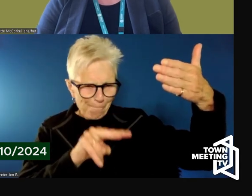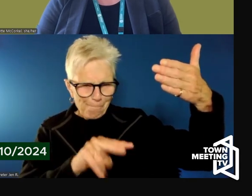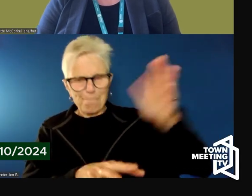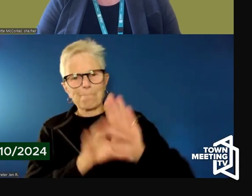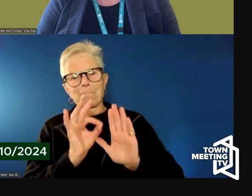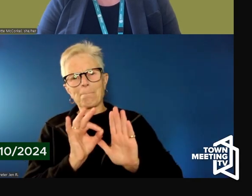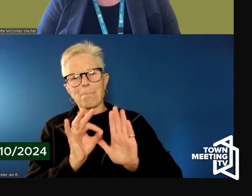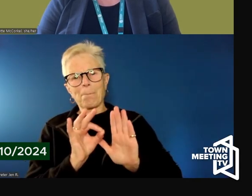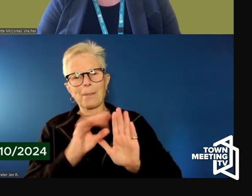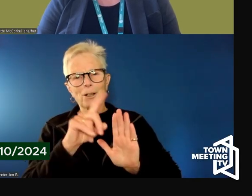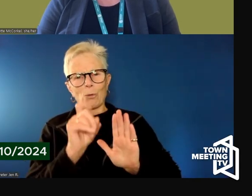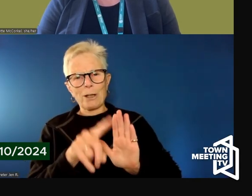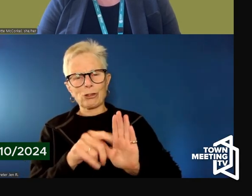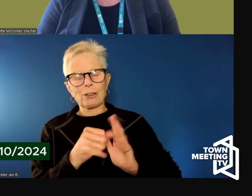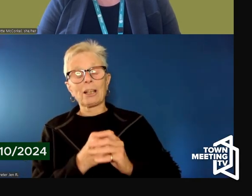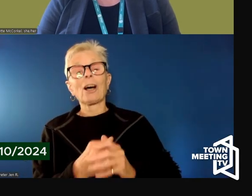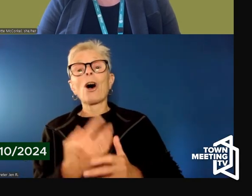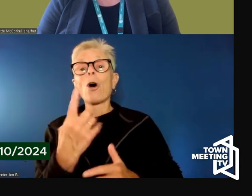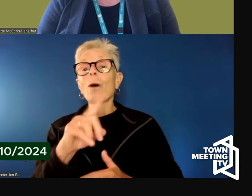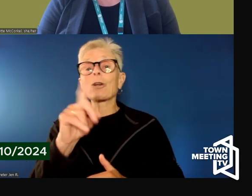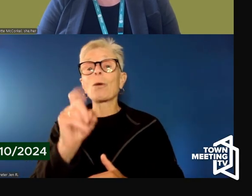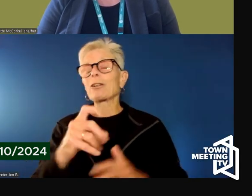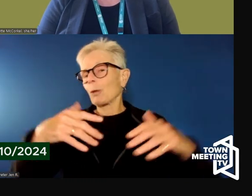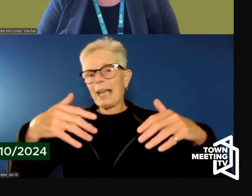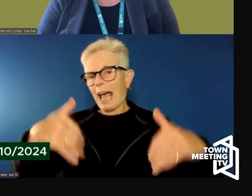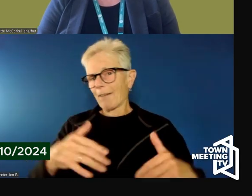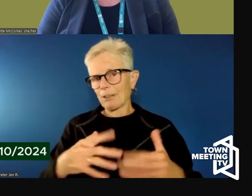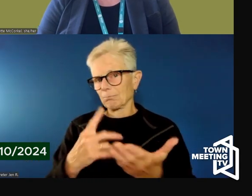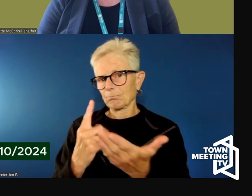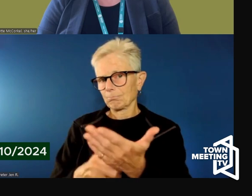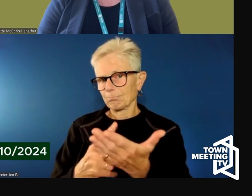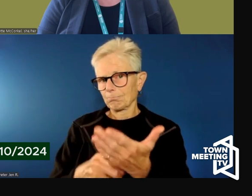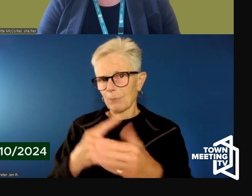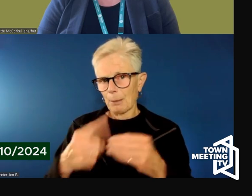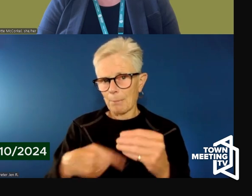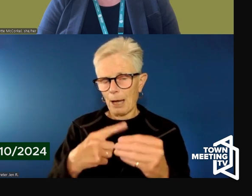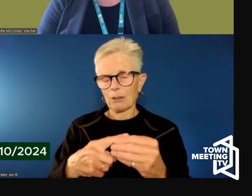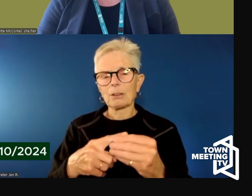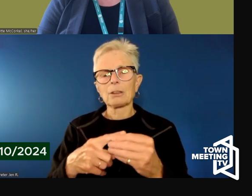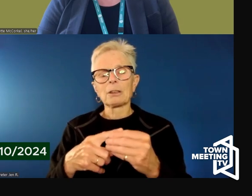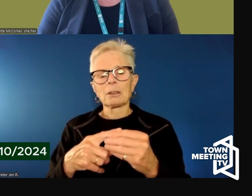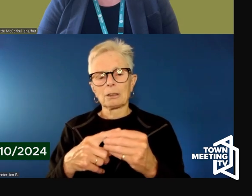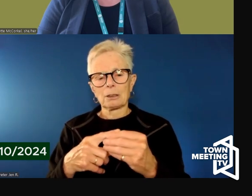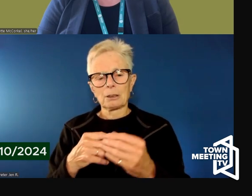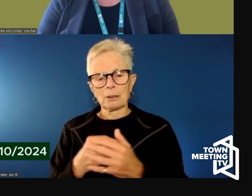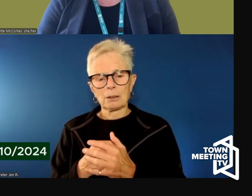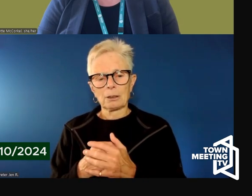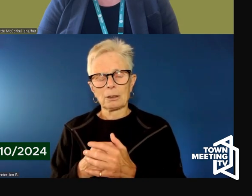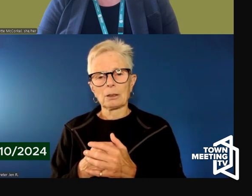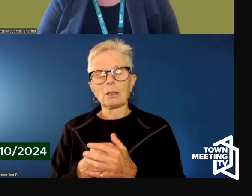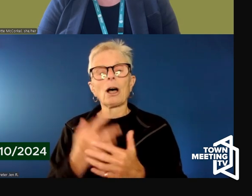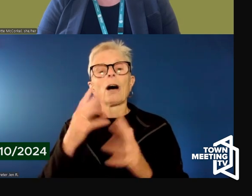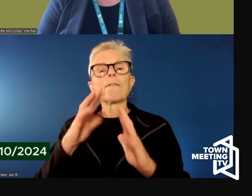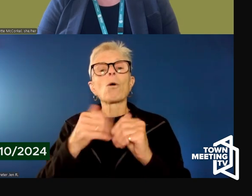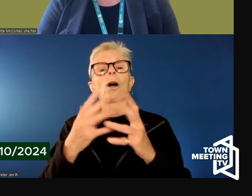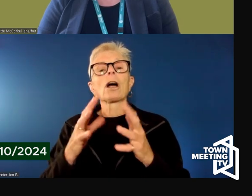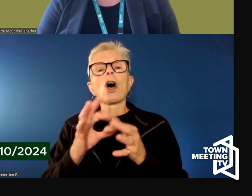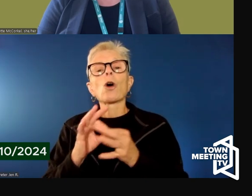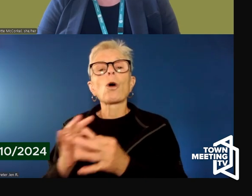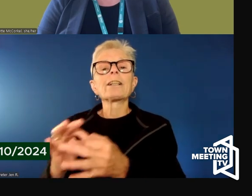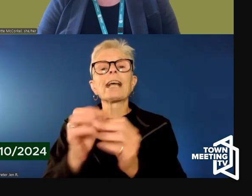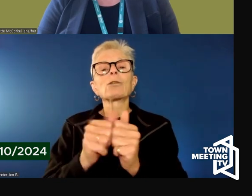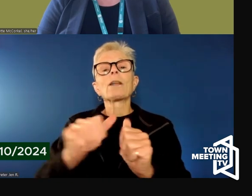So, one question that we haven't spoken to specifically with respect to coordination with others